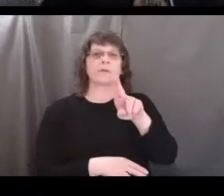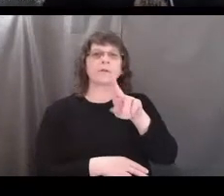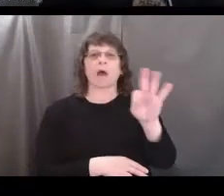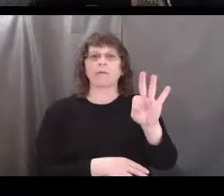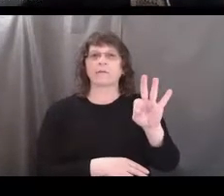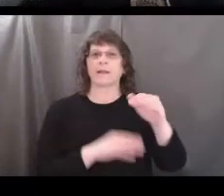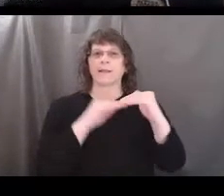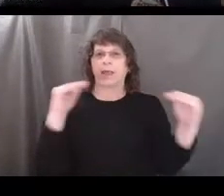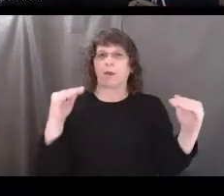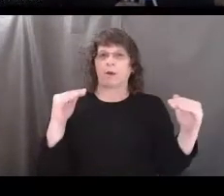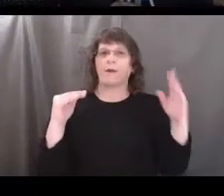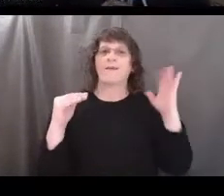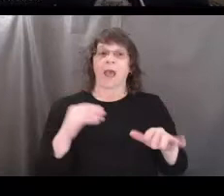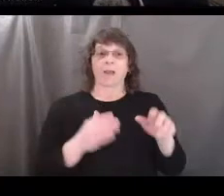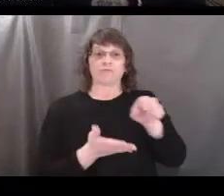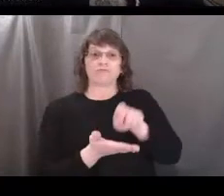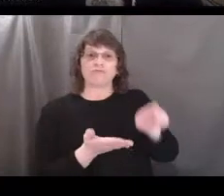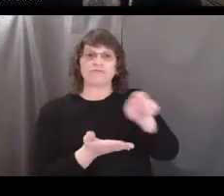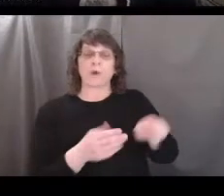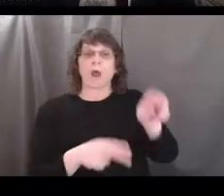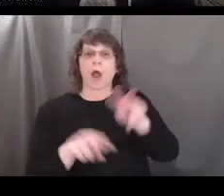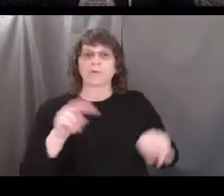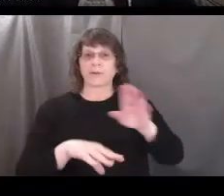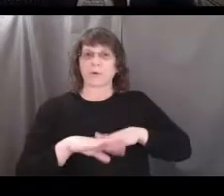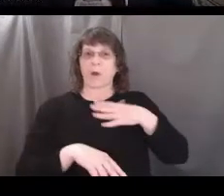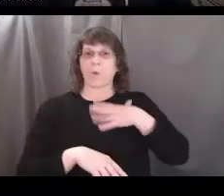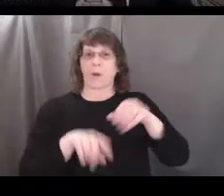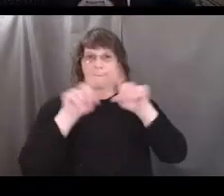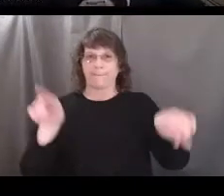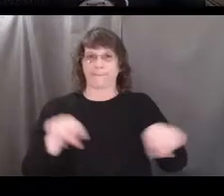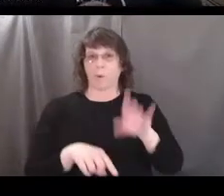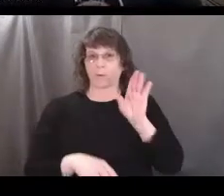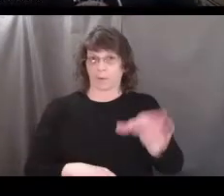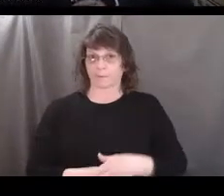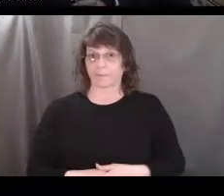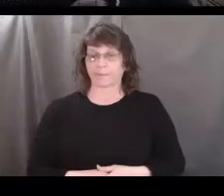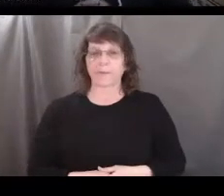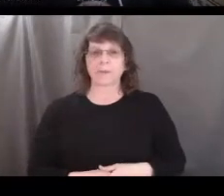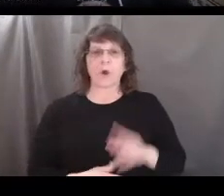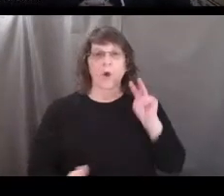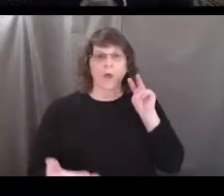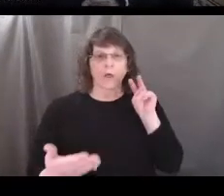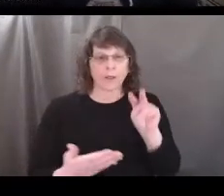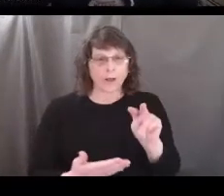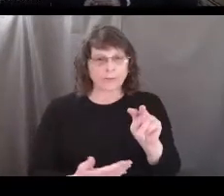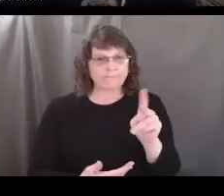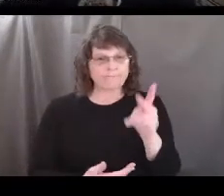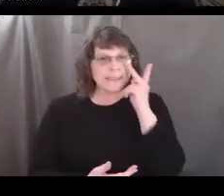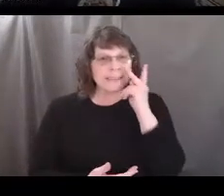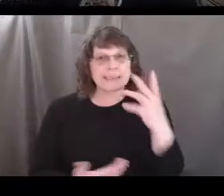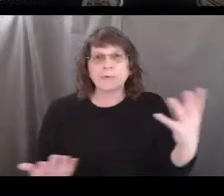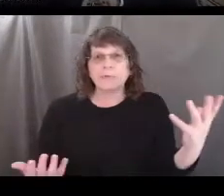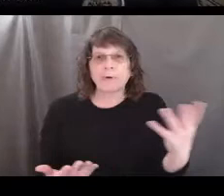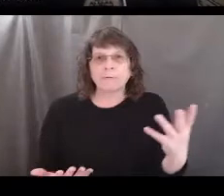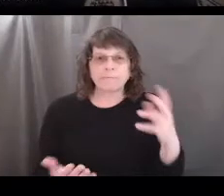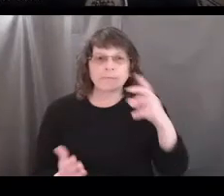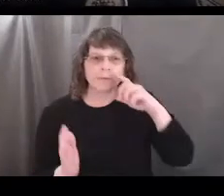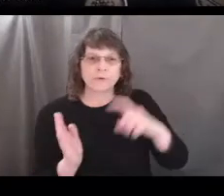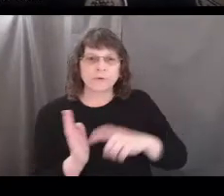We're going to be writing some observations down on our whiteboards. Let's take a closer look. What are you noticing?